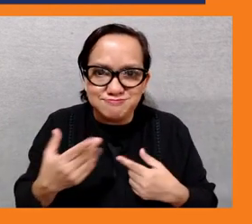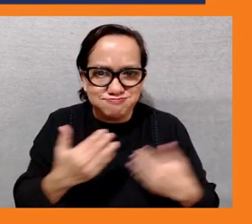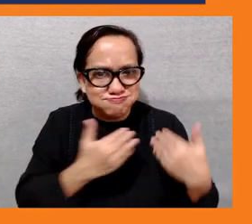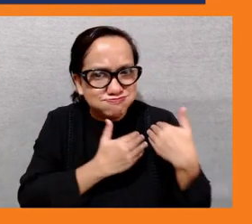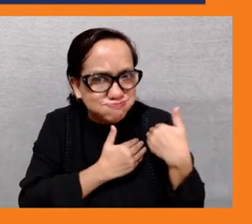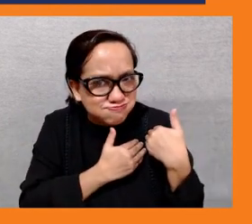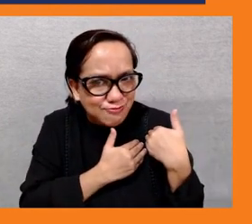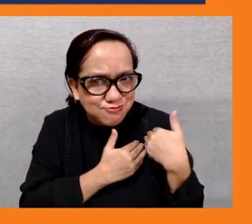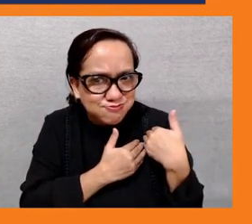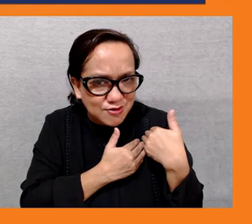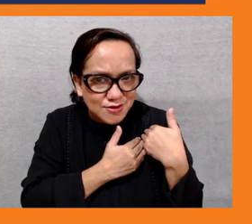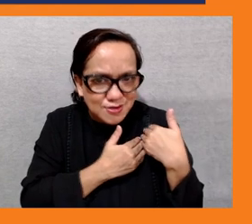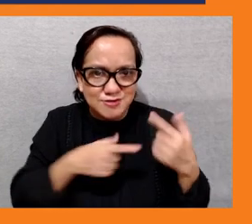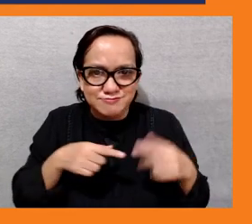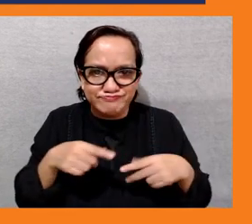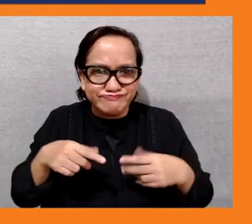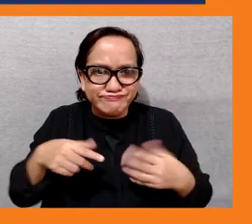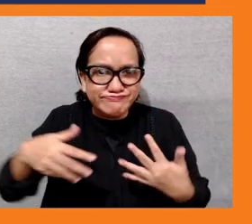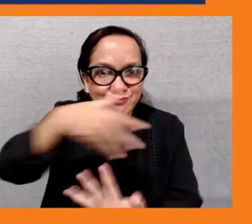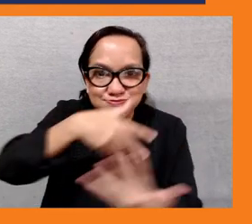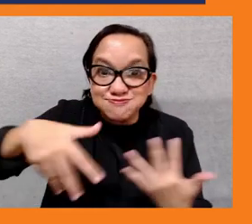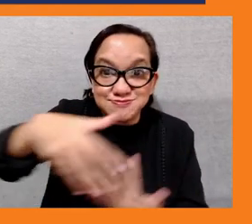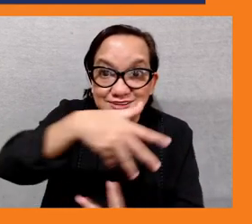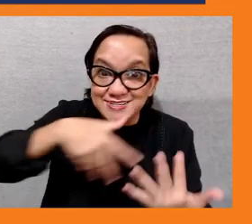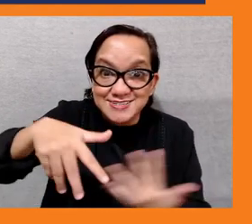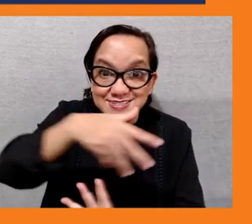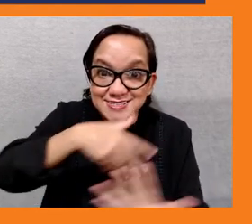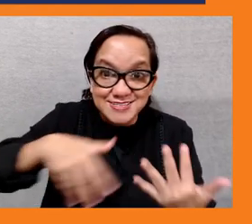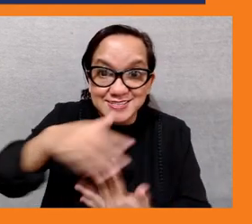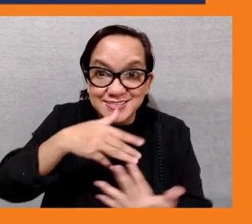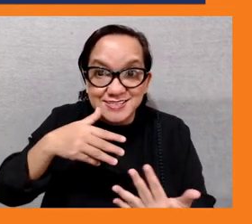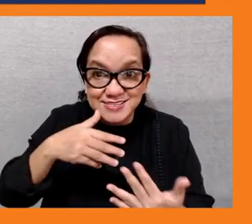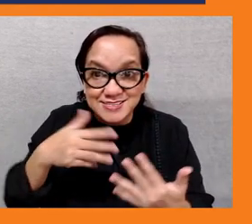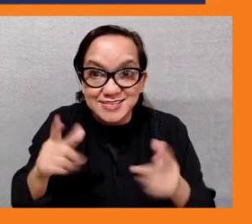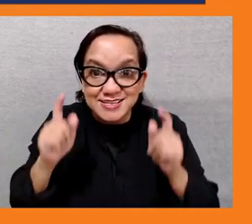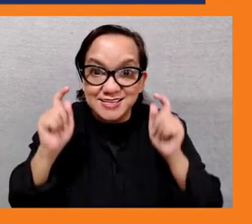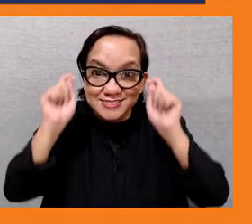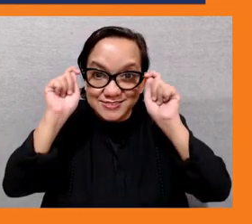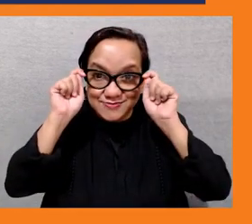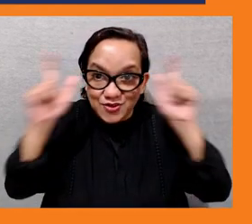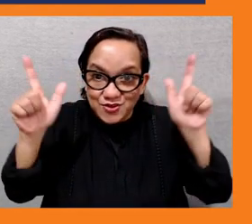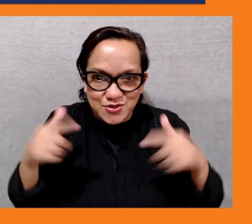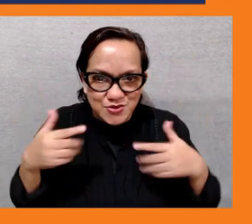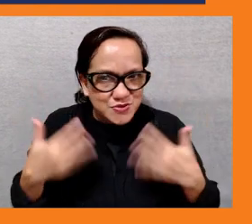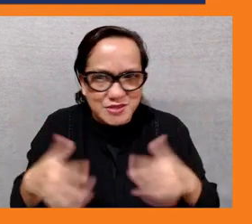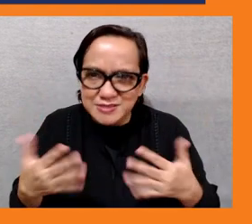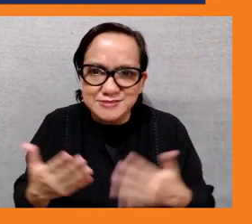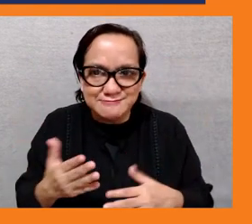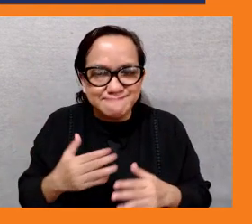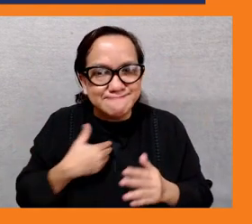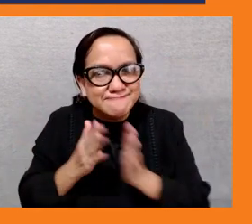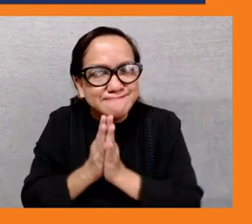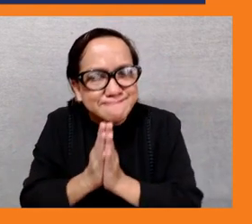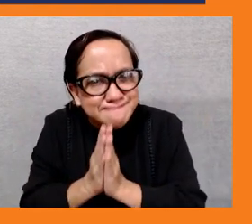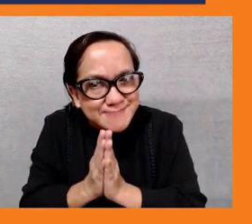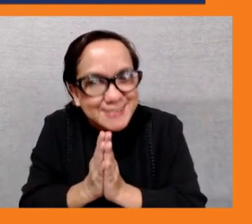timor-less talk about green education so welcome talia oh siren hello iris thank